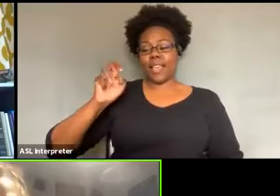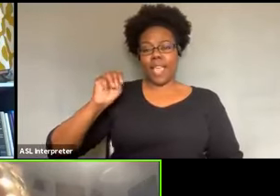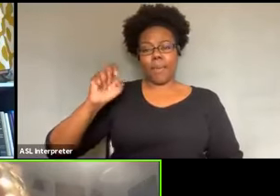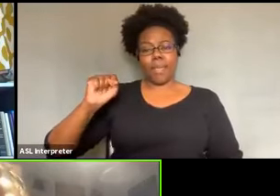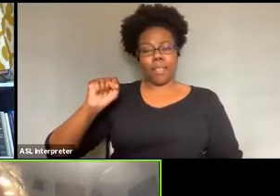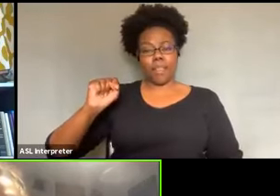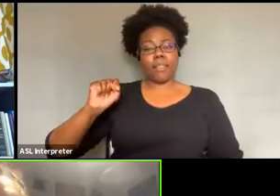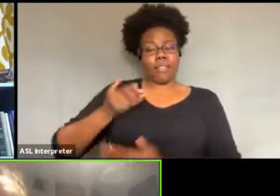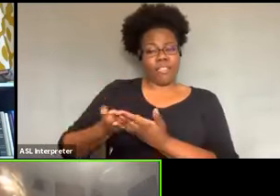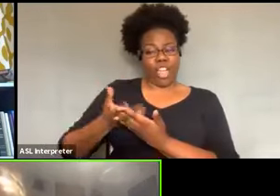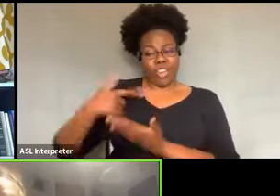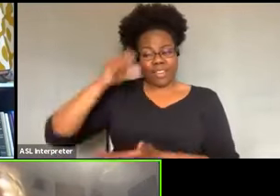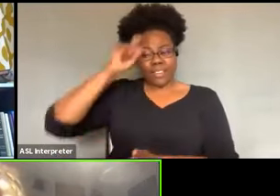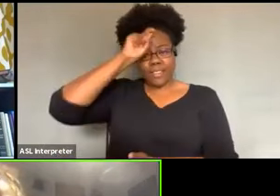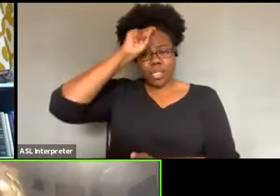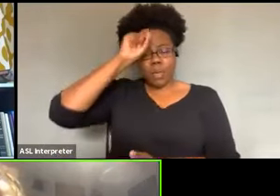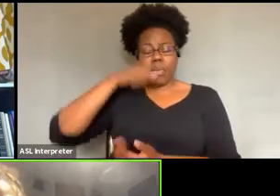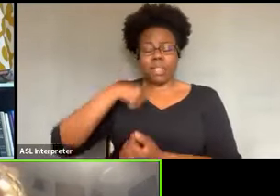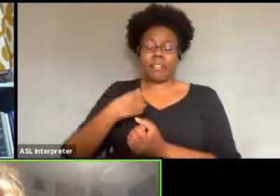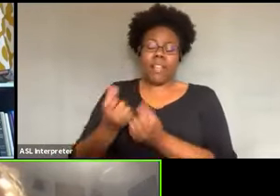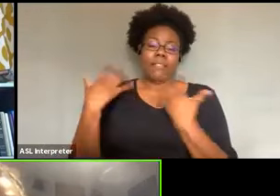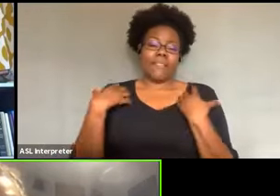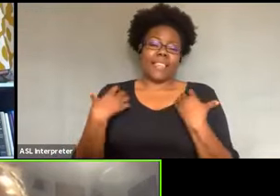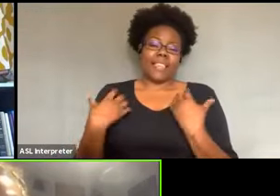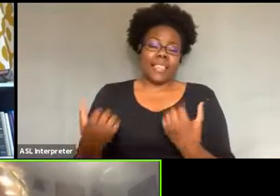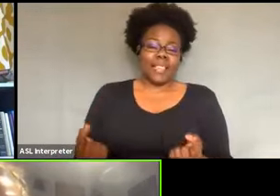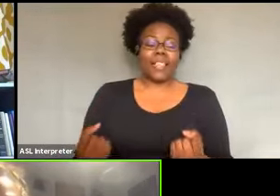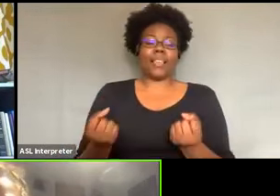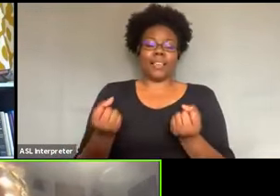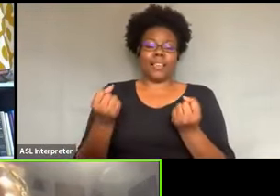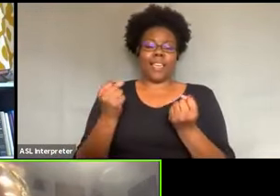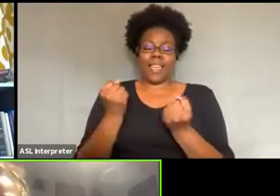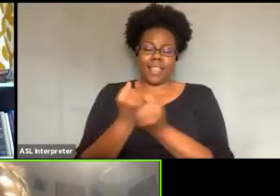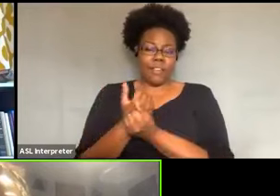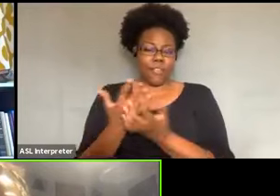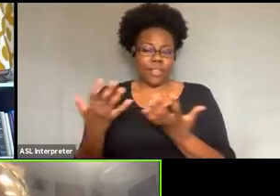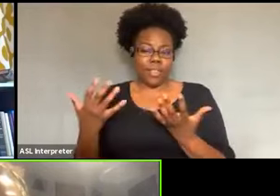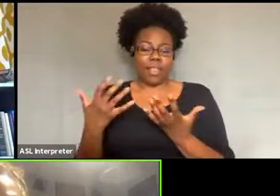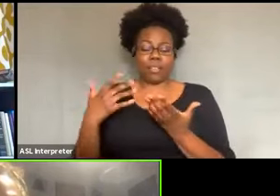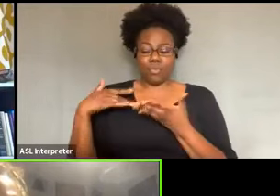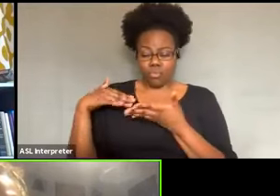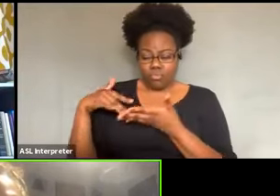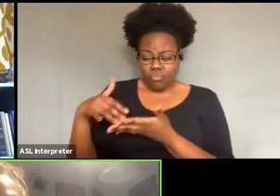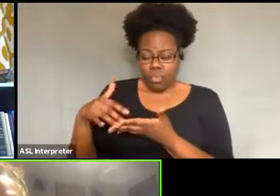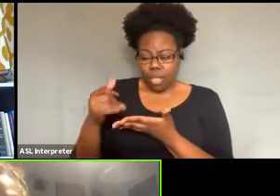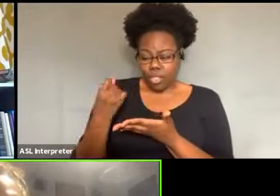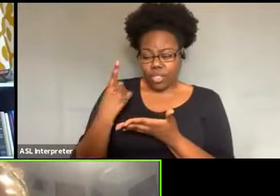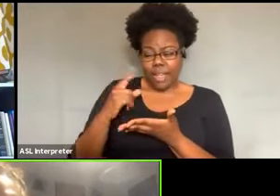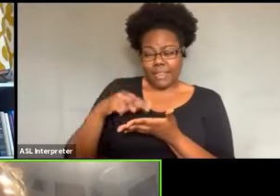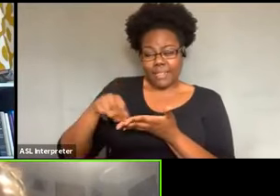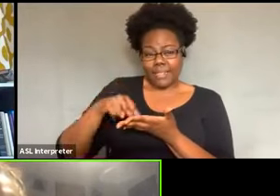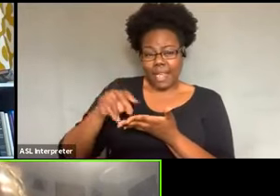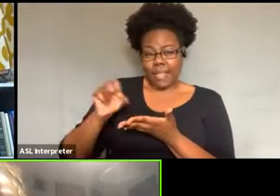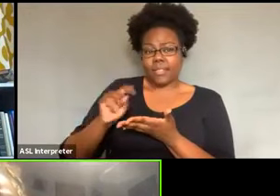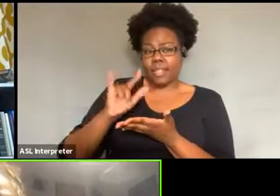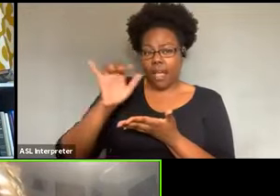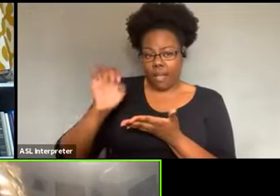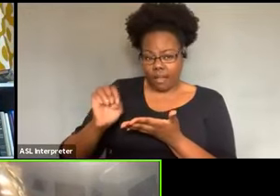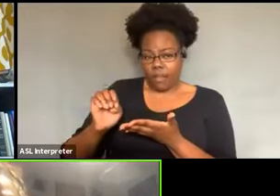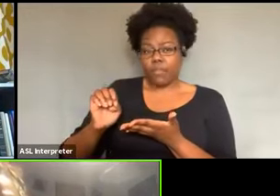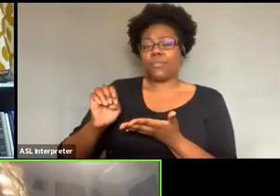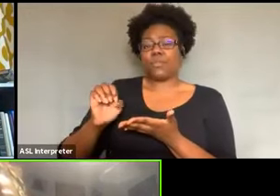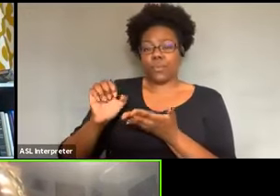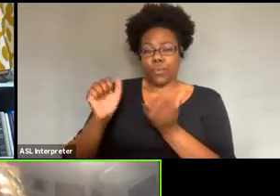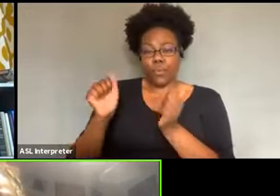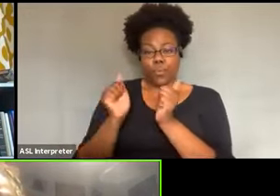in, in, in all of this, um, understanding the dance styles that we do with, uh, Sa, that,